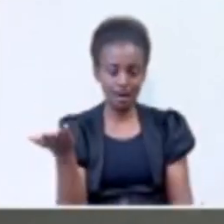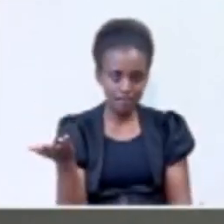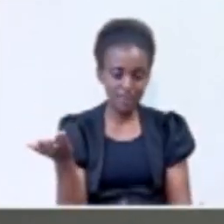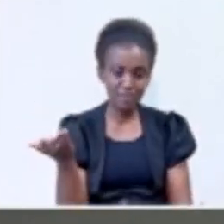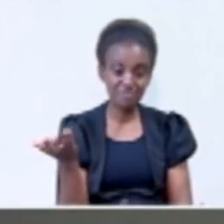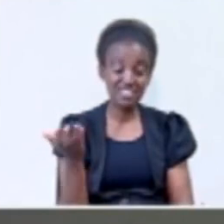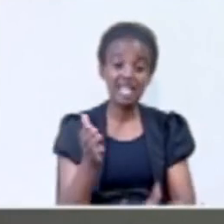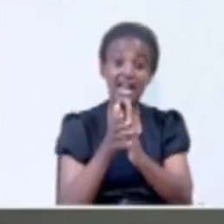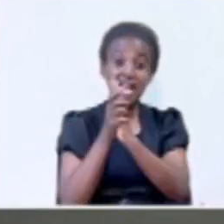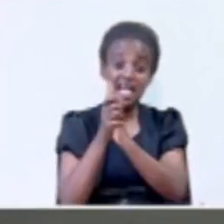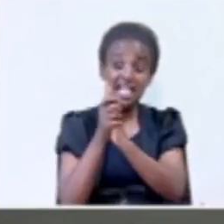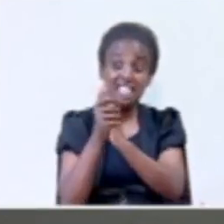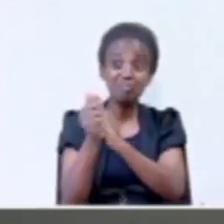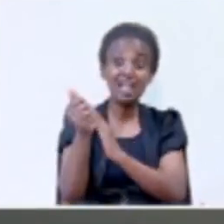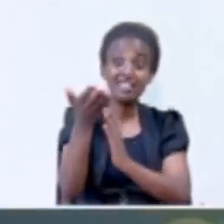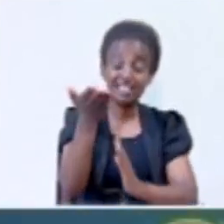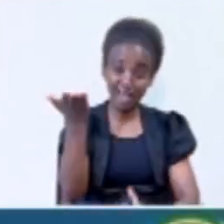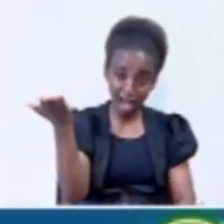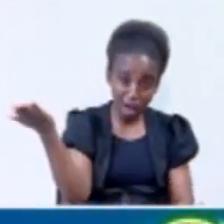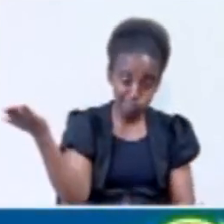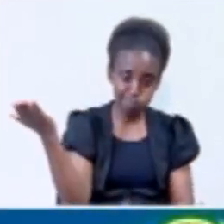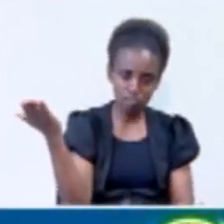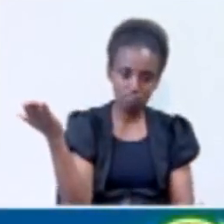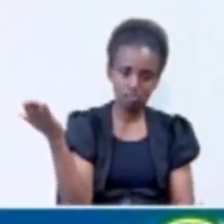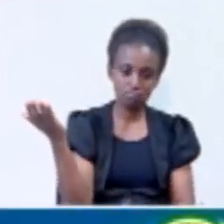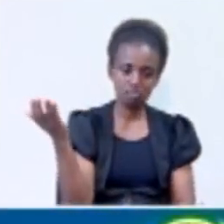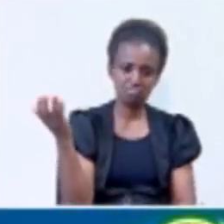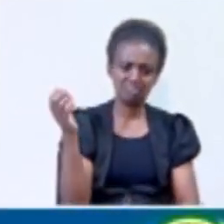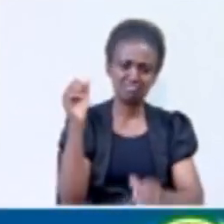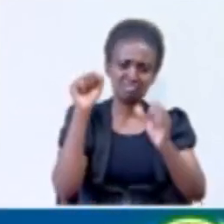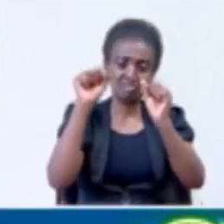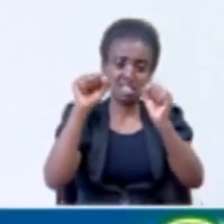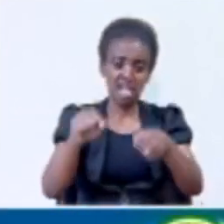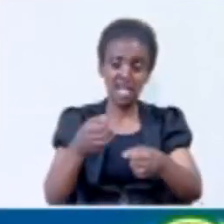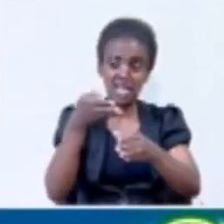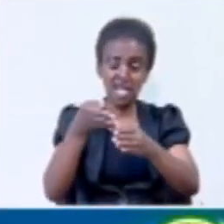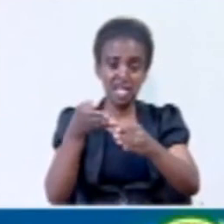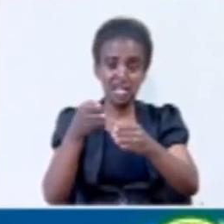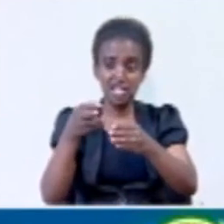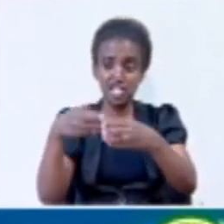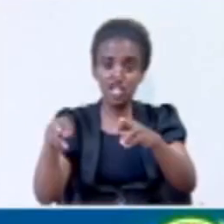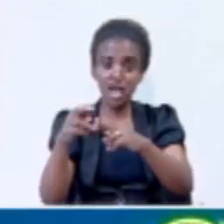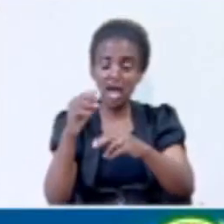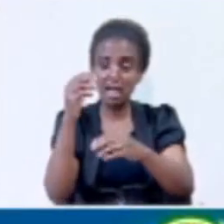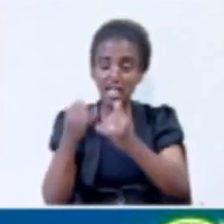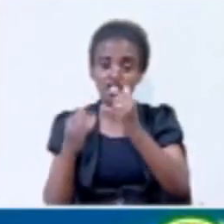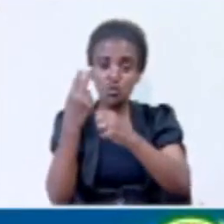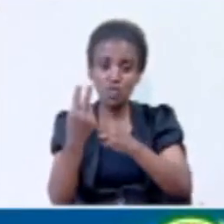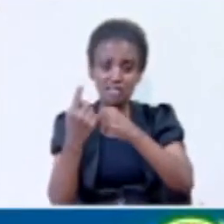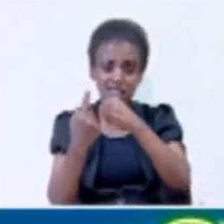the experts. There are experts who have been operating in this region for the last 26 years.